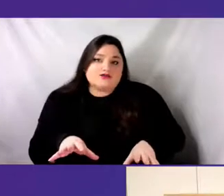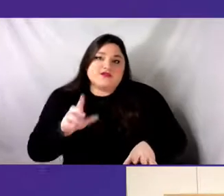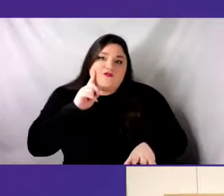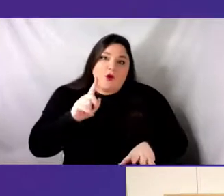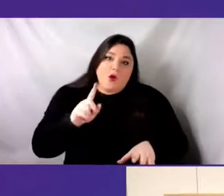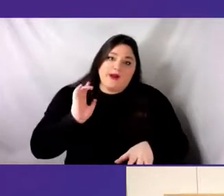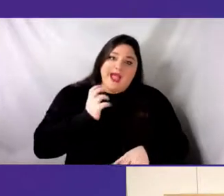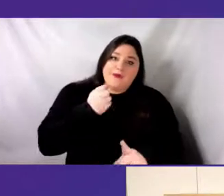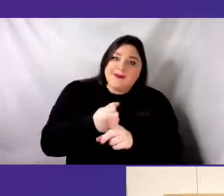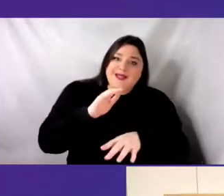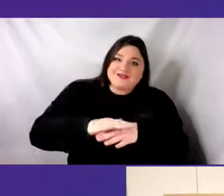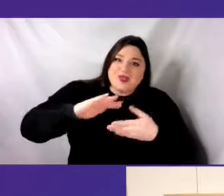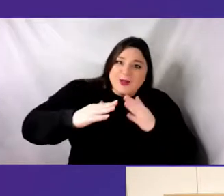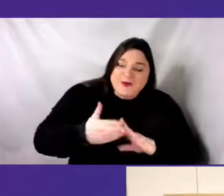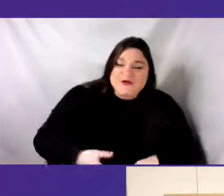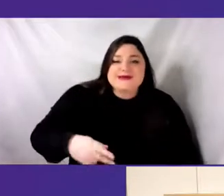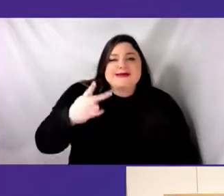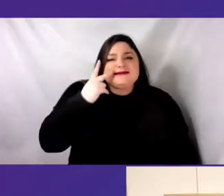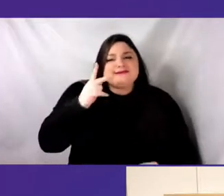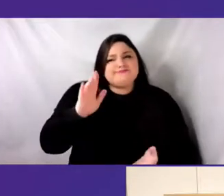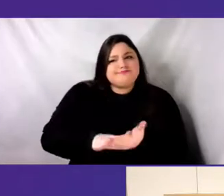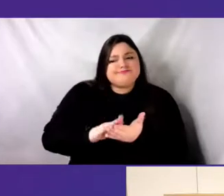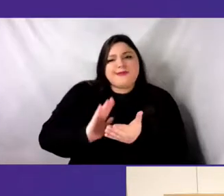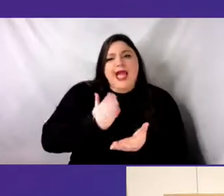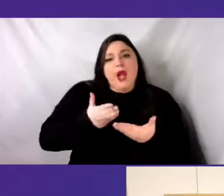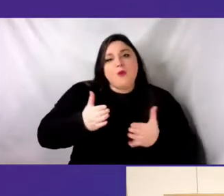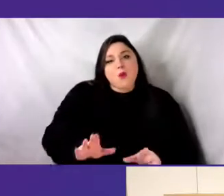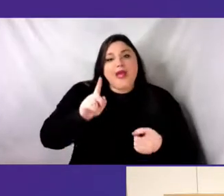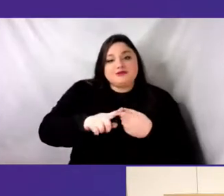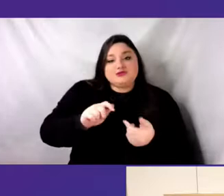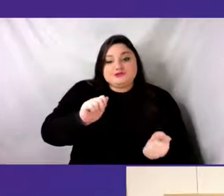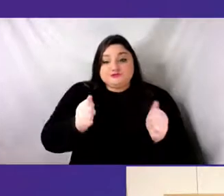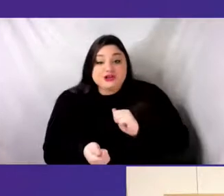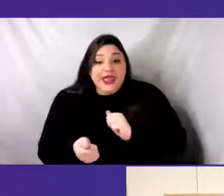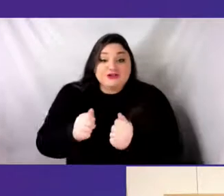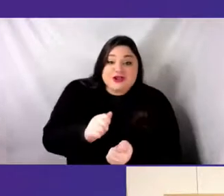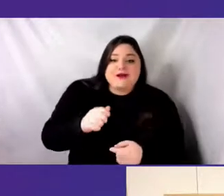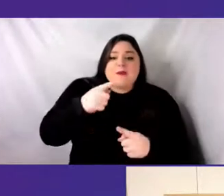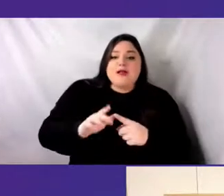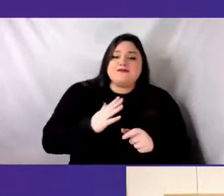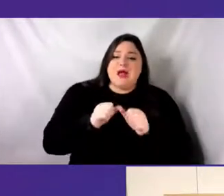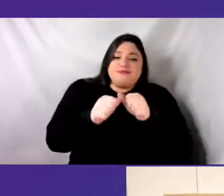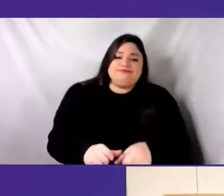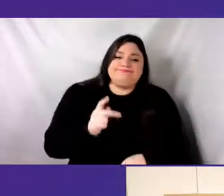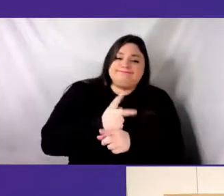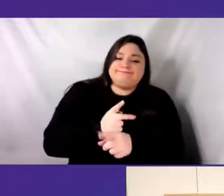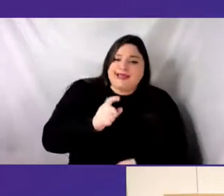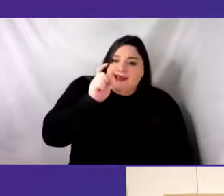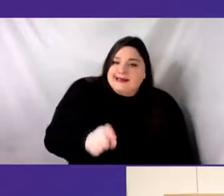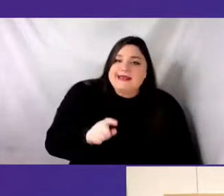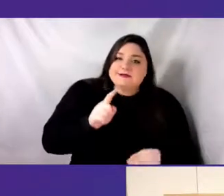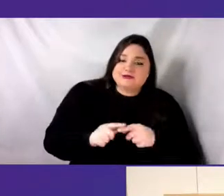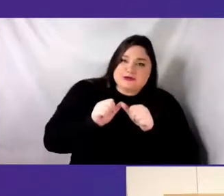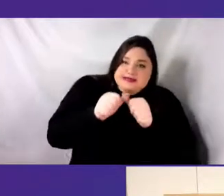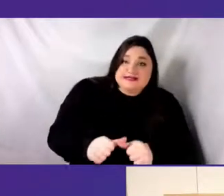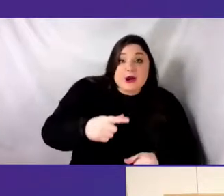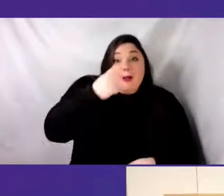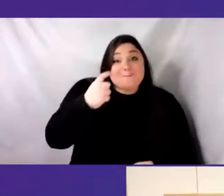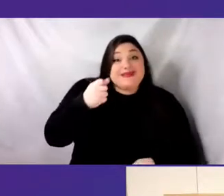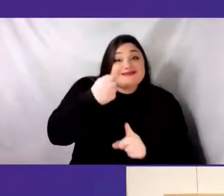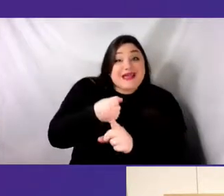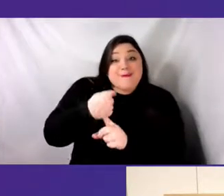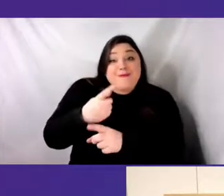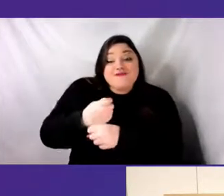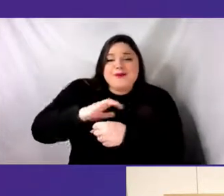adapted and grown, and the ongoing care we must continue to exercise as the impacts of the pandemic are still felt.